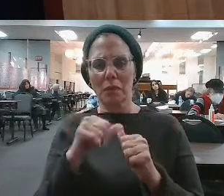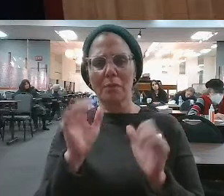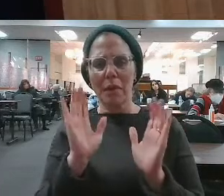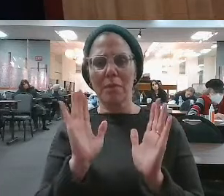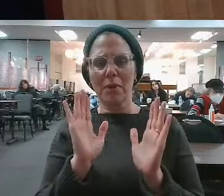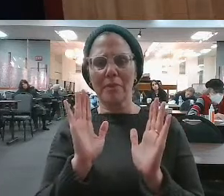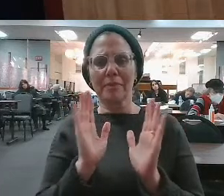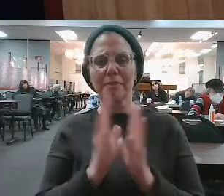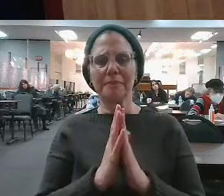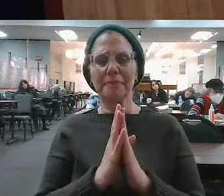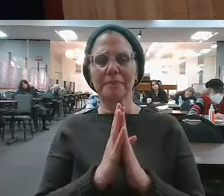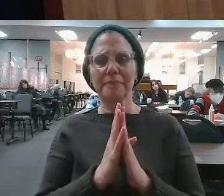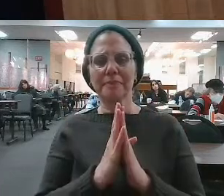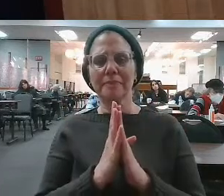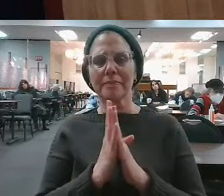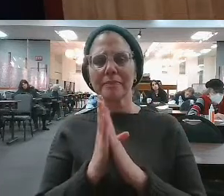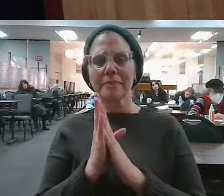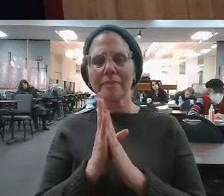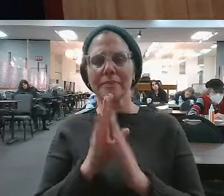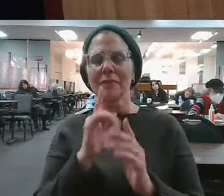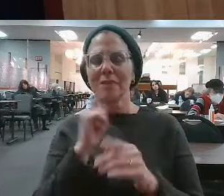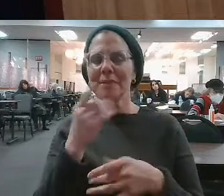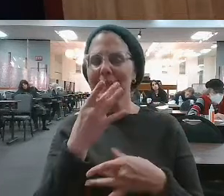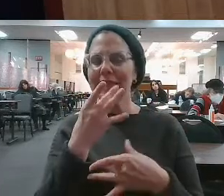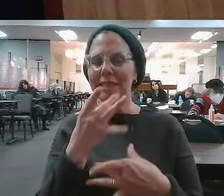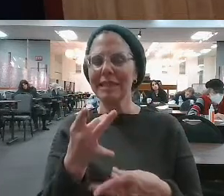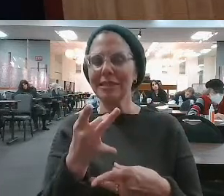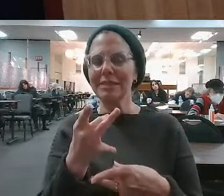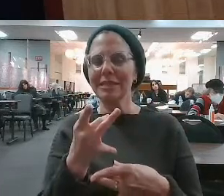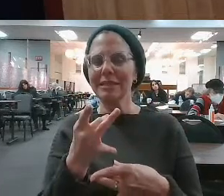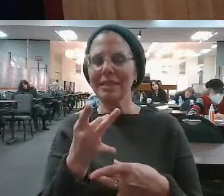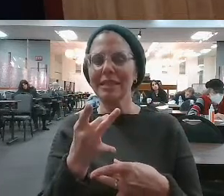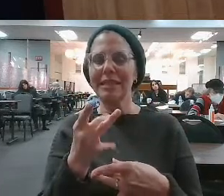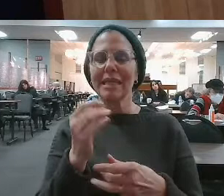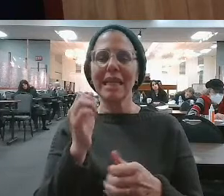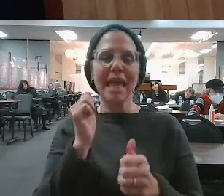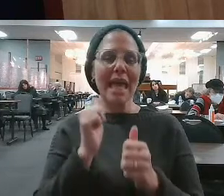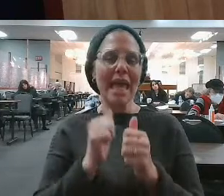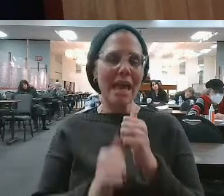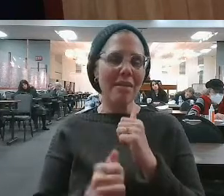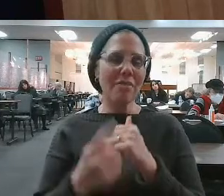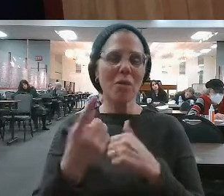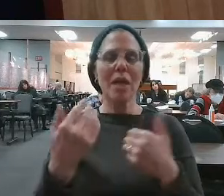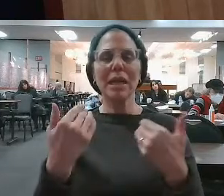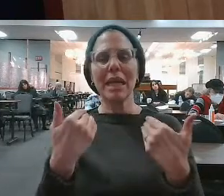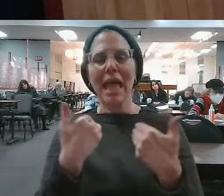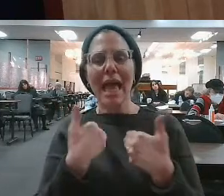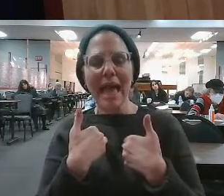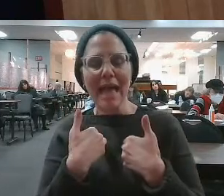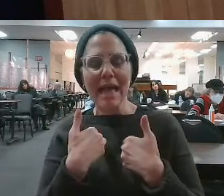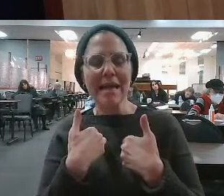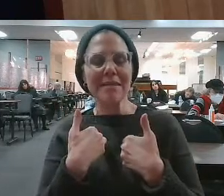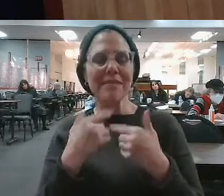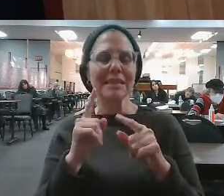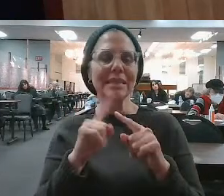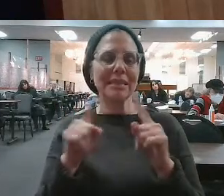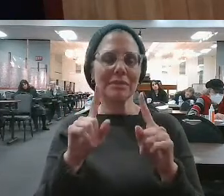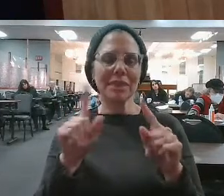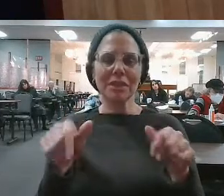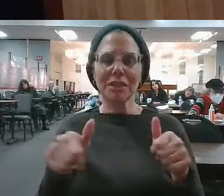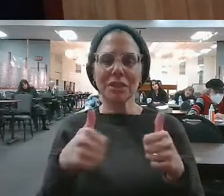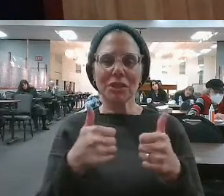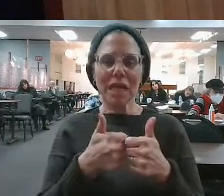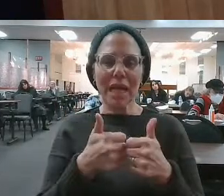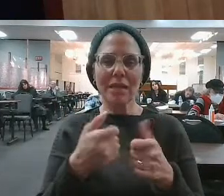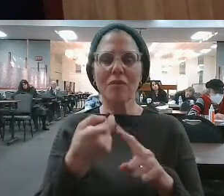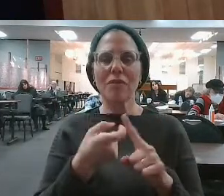again, there's another piece to this. You know, it's always interesting to note, you know, we all walk around with our baggage. All walk around with our baggage. I mentioned